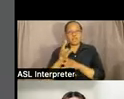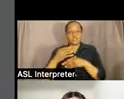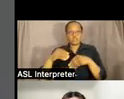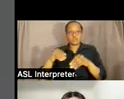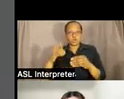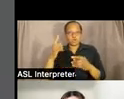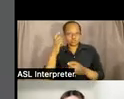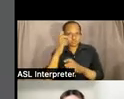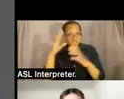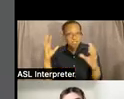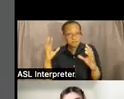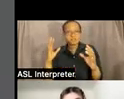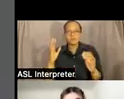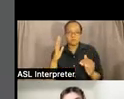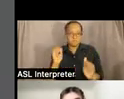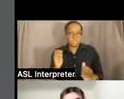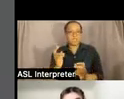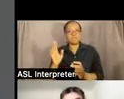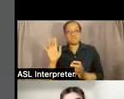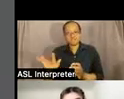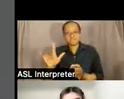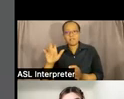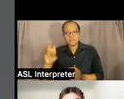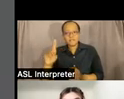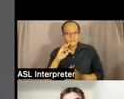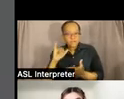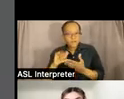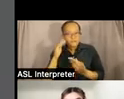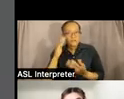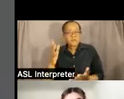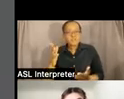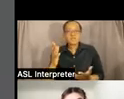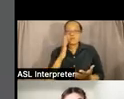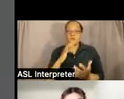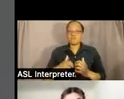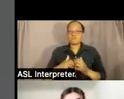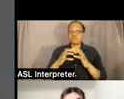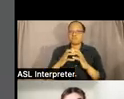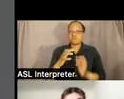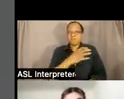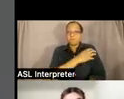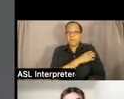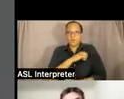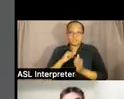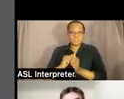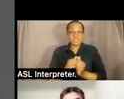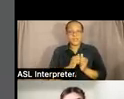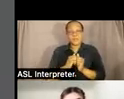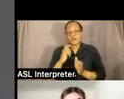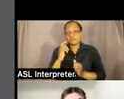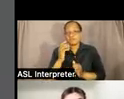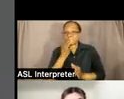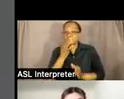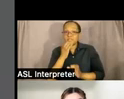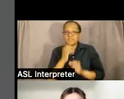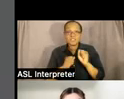to thank you for joining us today we're going to be building power together in the years to come so like danny said we're going